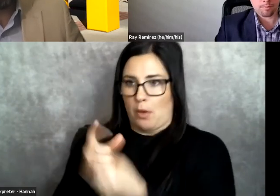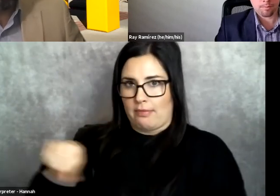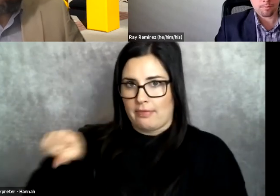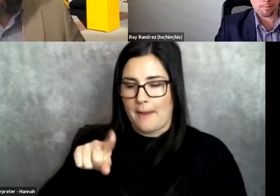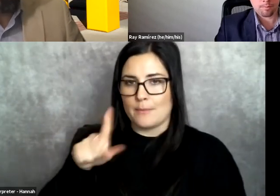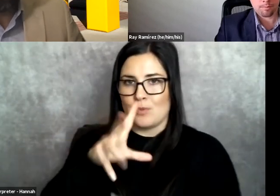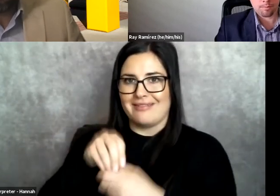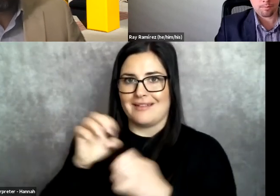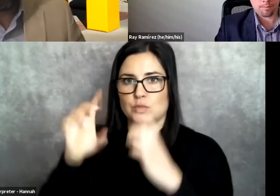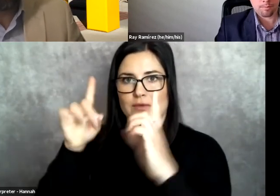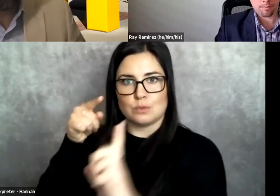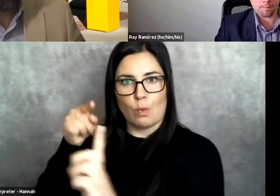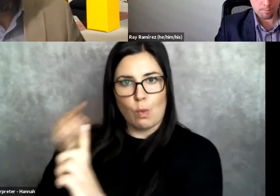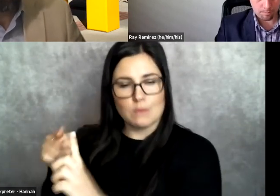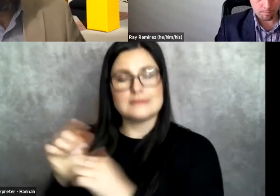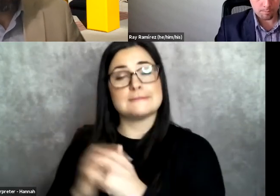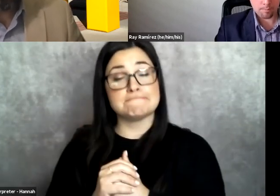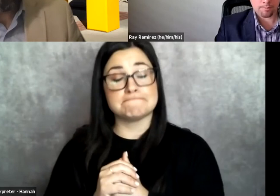their educational goals and aspirations.